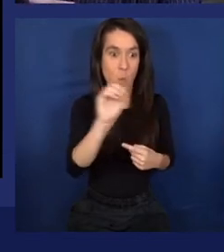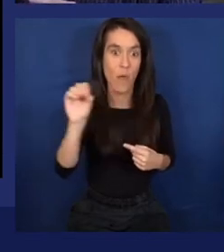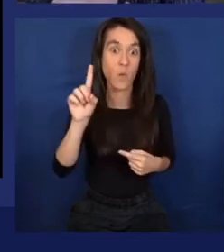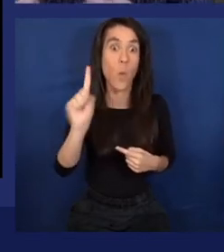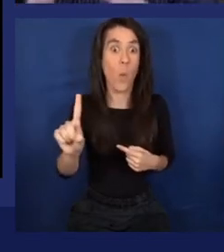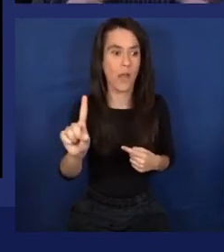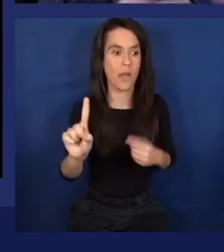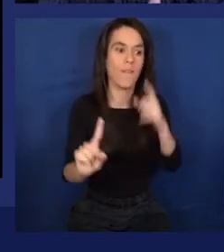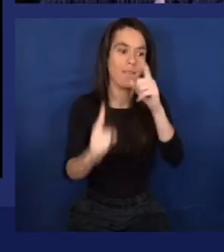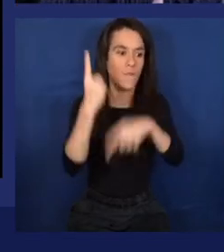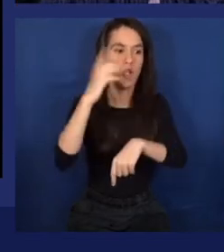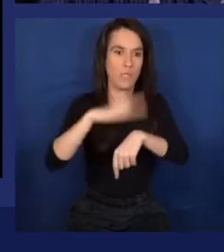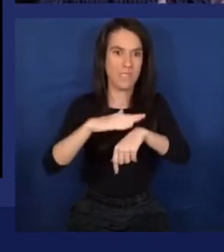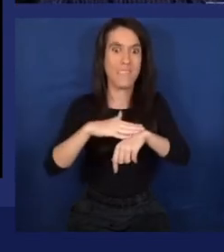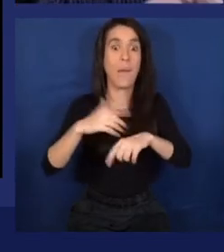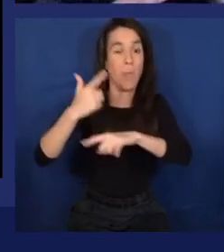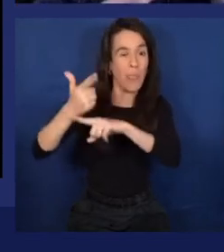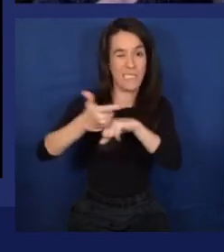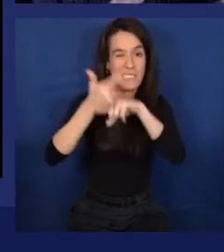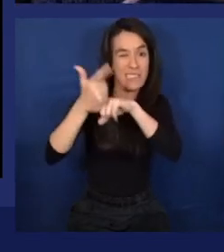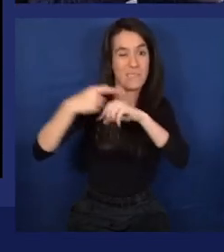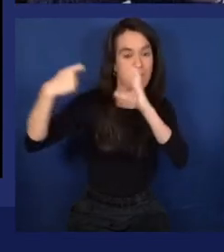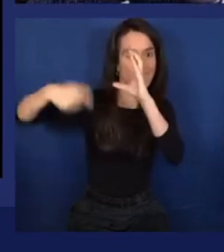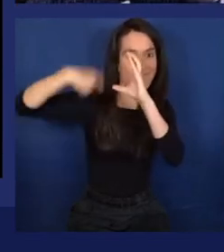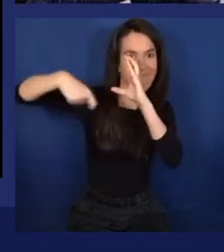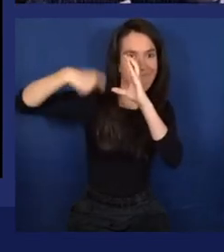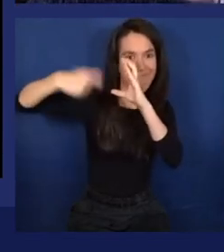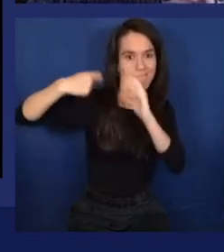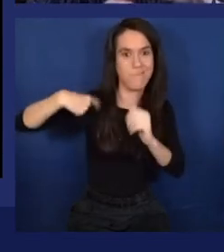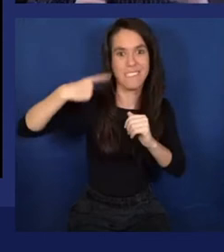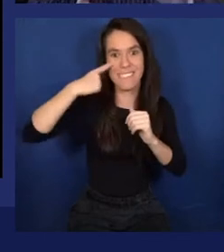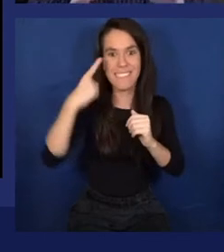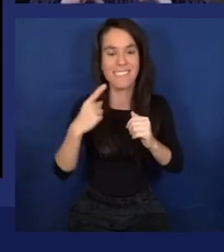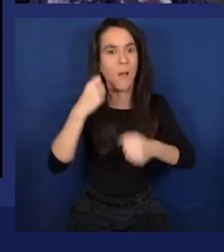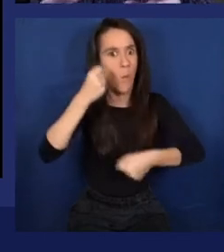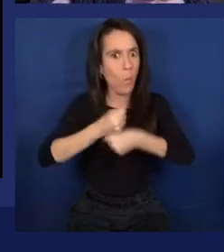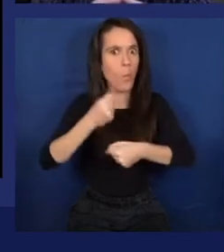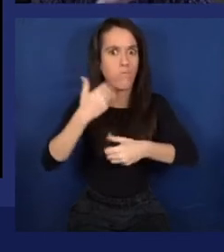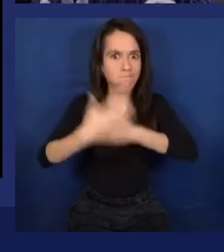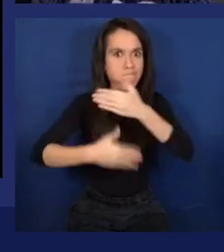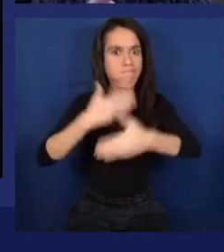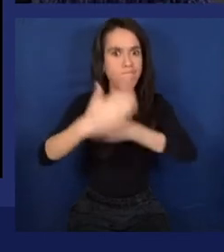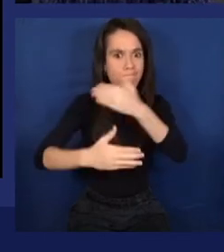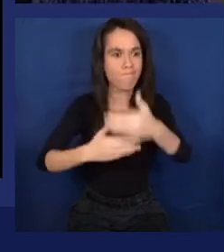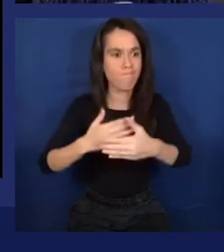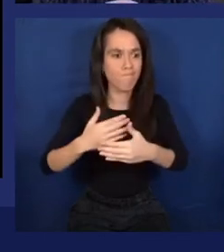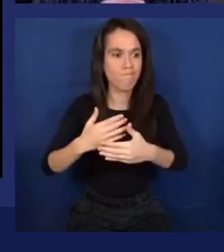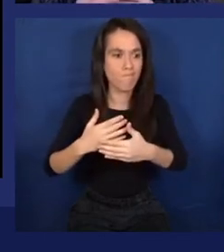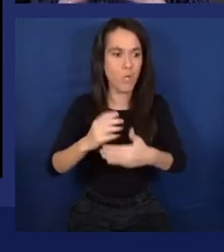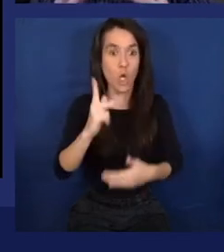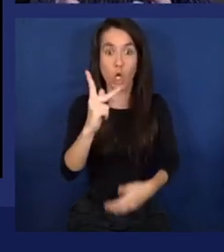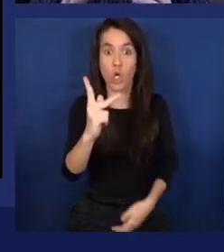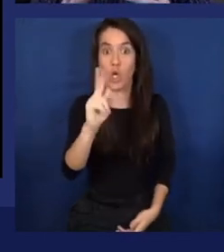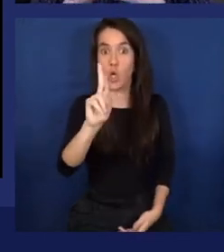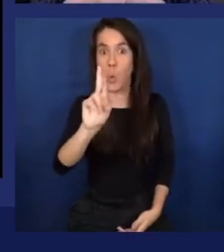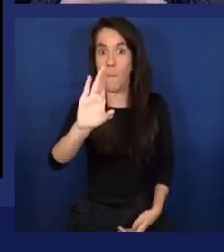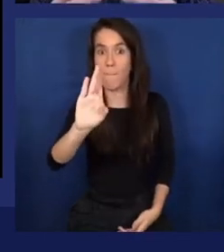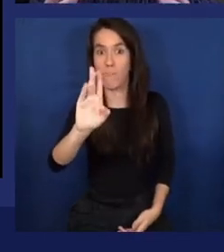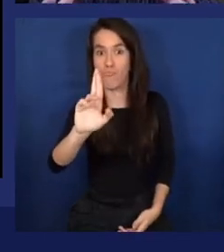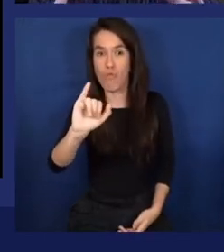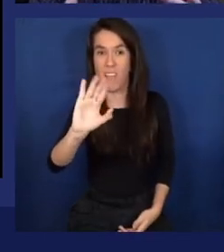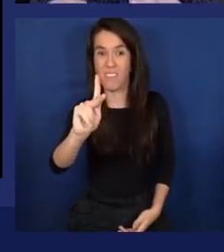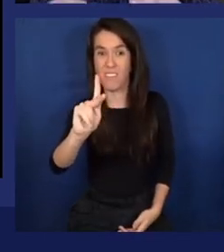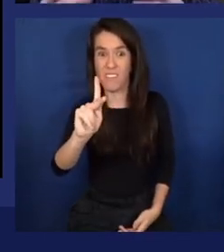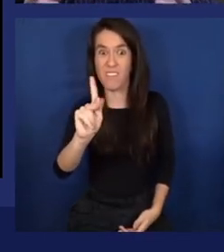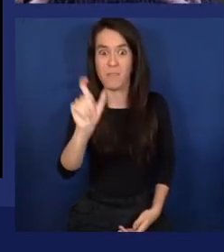movies still refer to this movie as sort of the definitive work. Kubrick, whatever you may have thought of him, he pushed